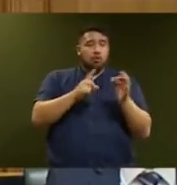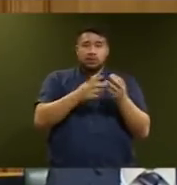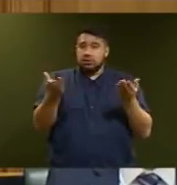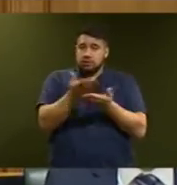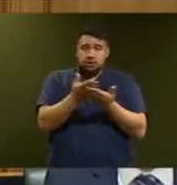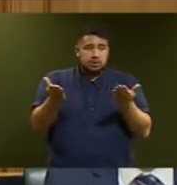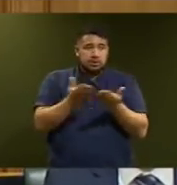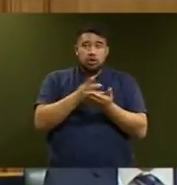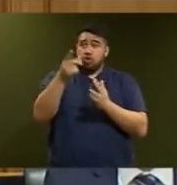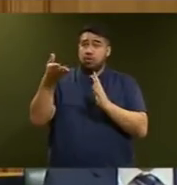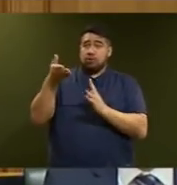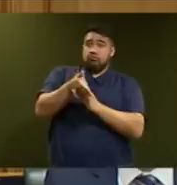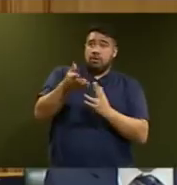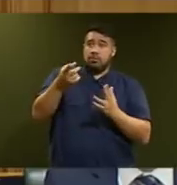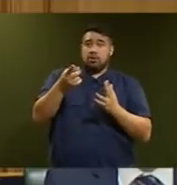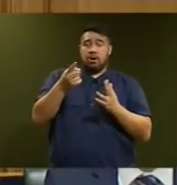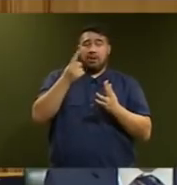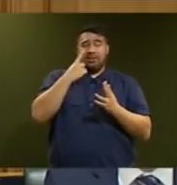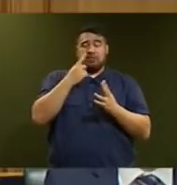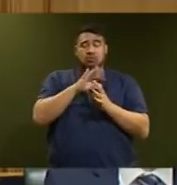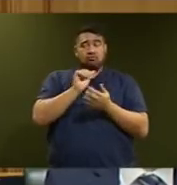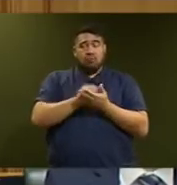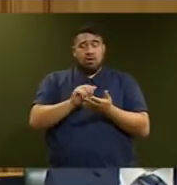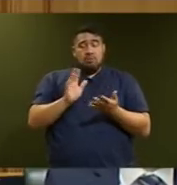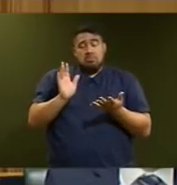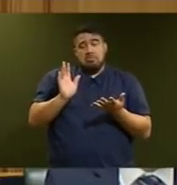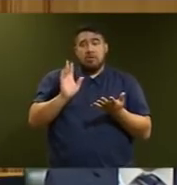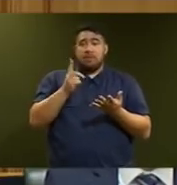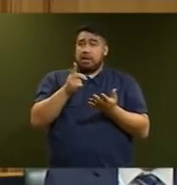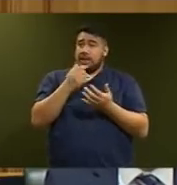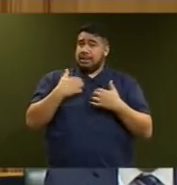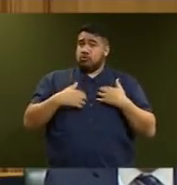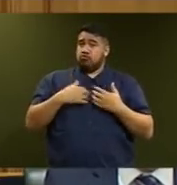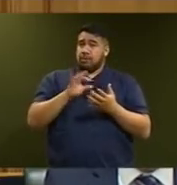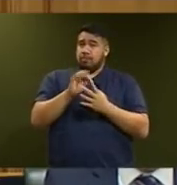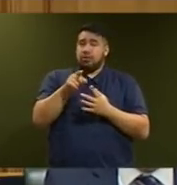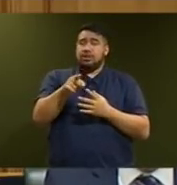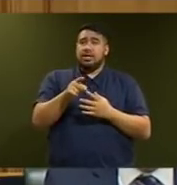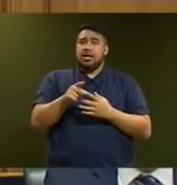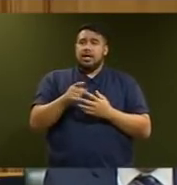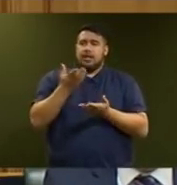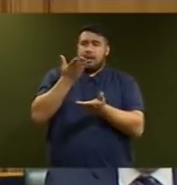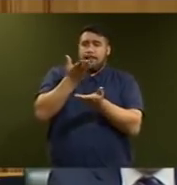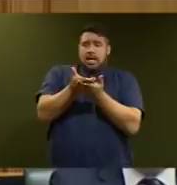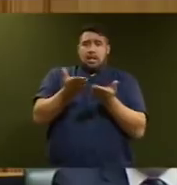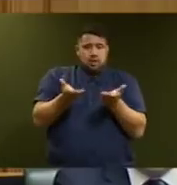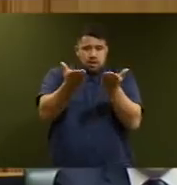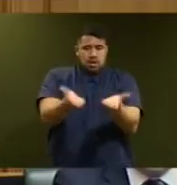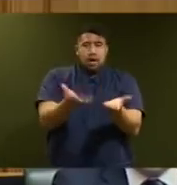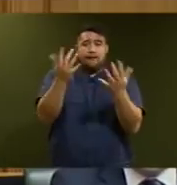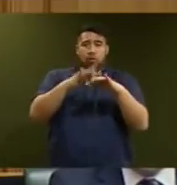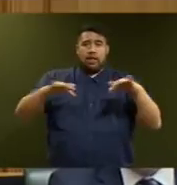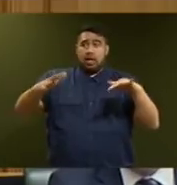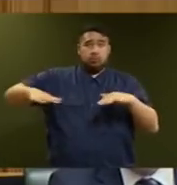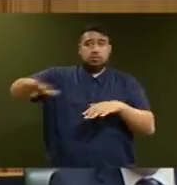we got to the end of it. But I think it's a really interesting point that if there is a Bill before the House, which a Minister clearly should have input into, that on the basis